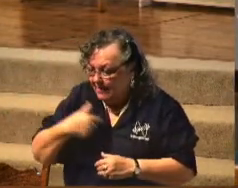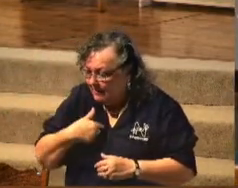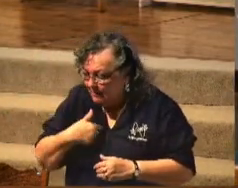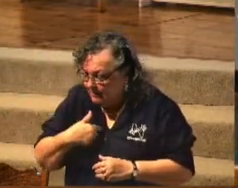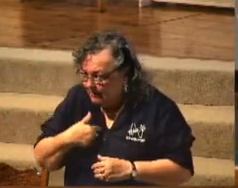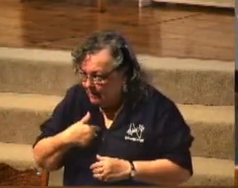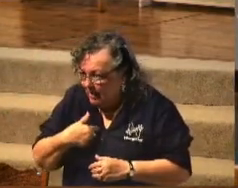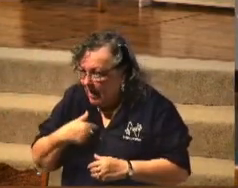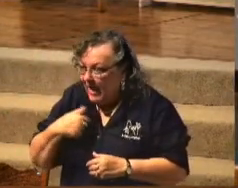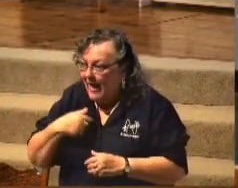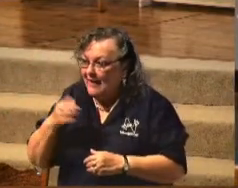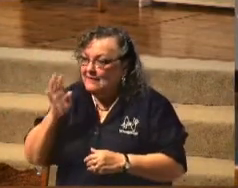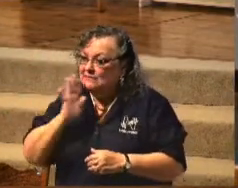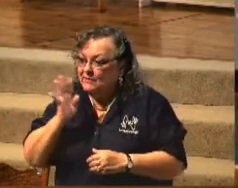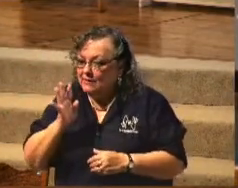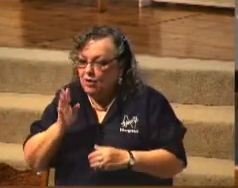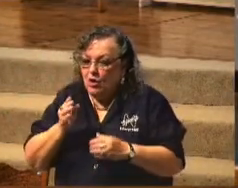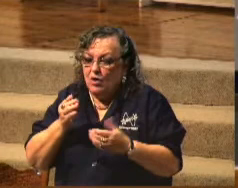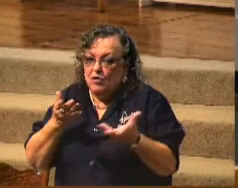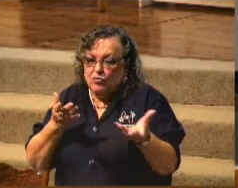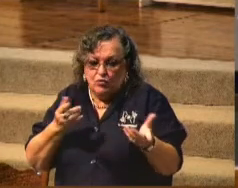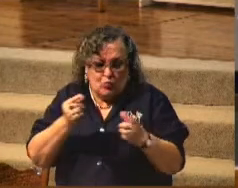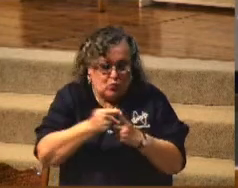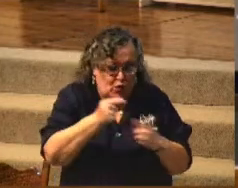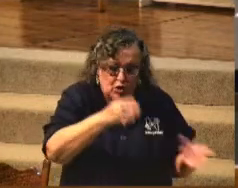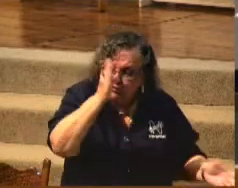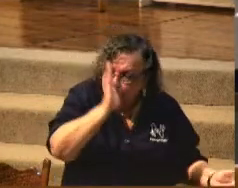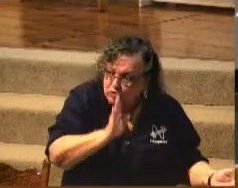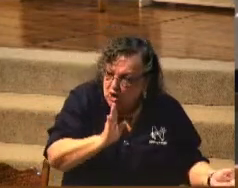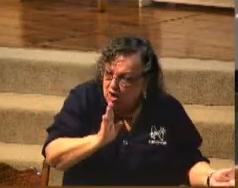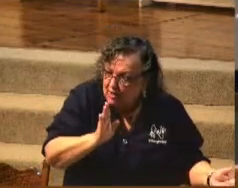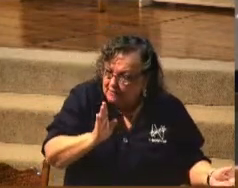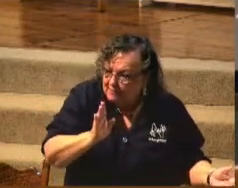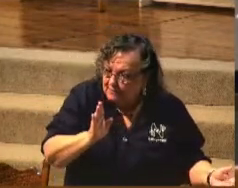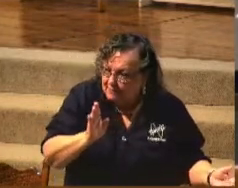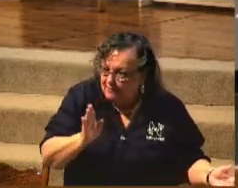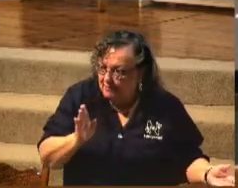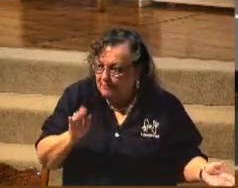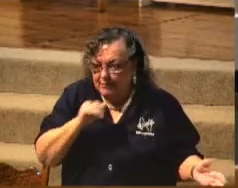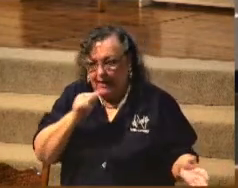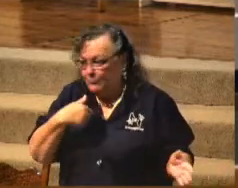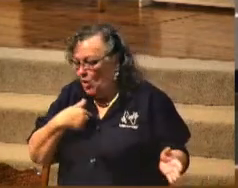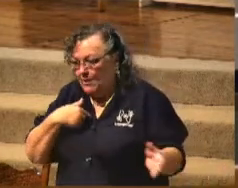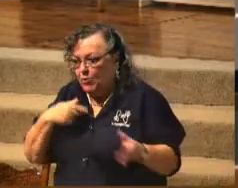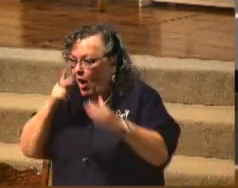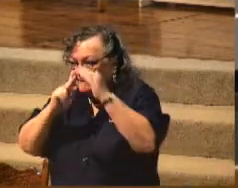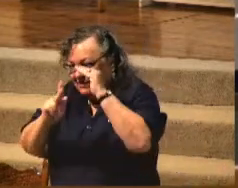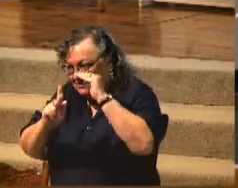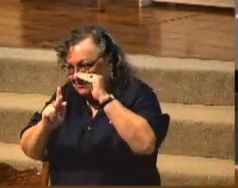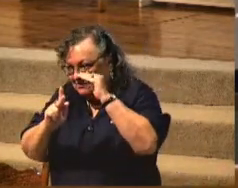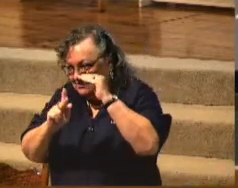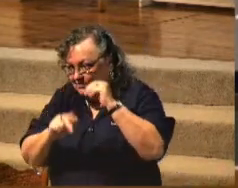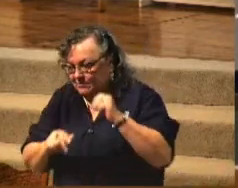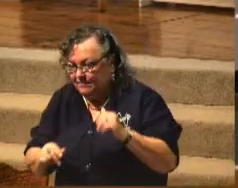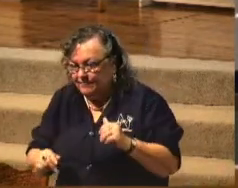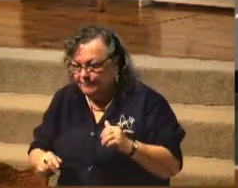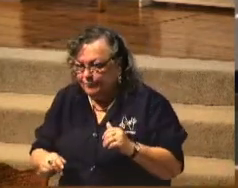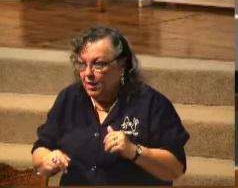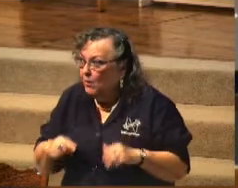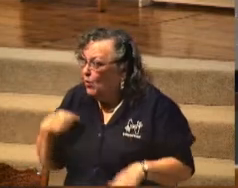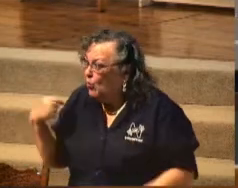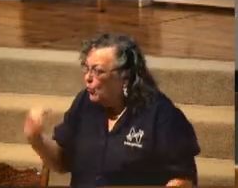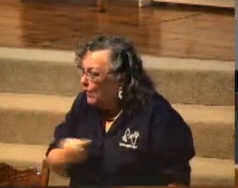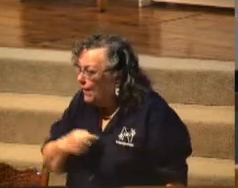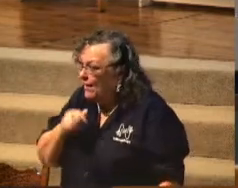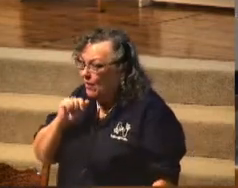I speak forth the words of God, but I'm not a prophet. But we are